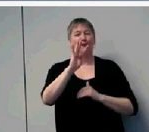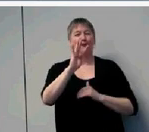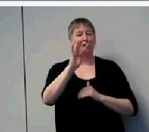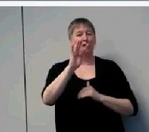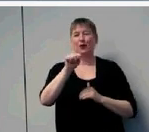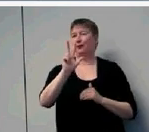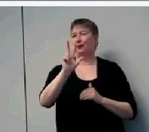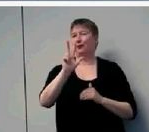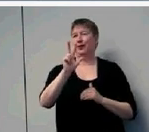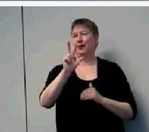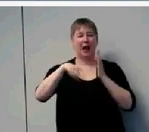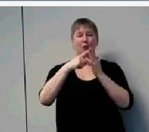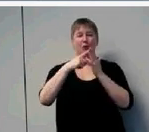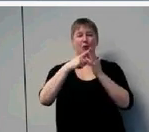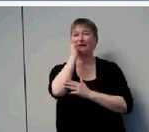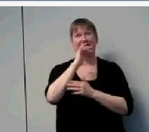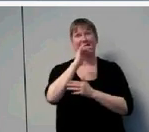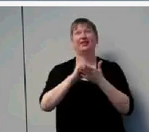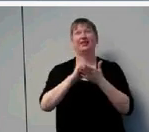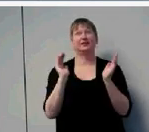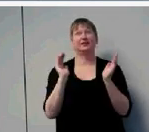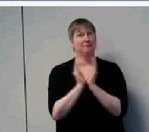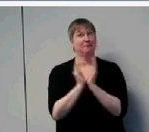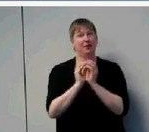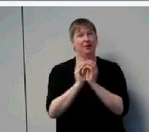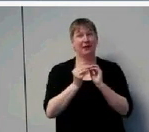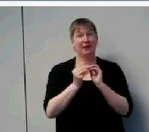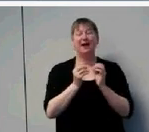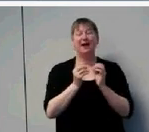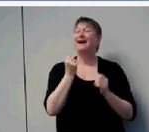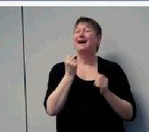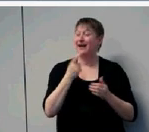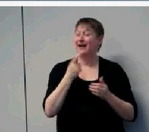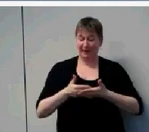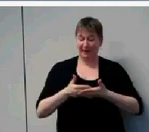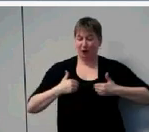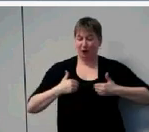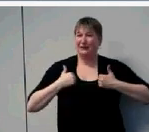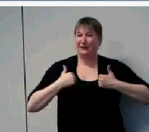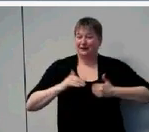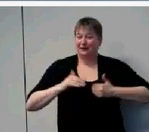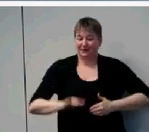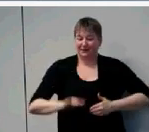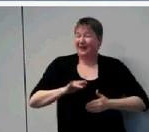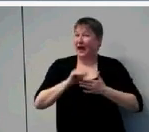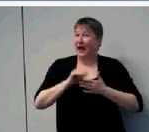of our goal. And this is a particularly sensitive period of language learning.